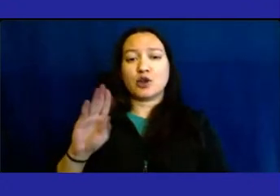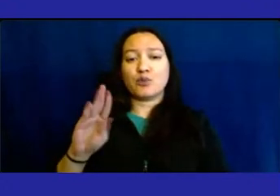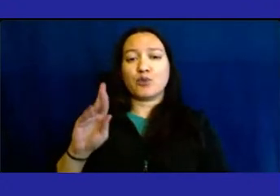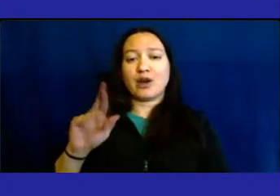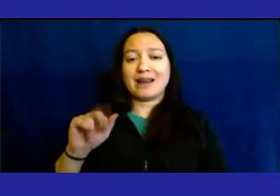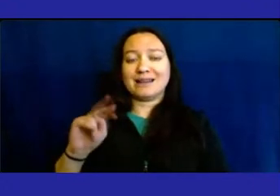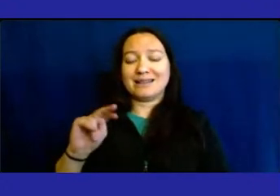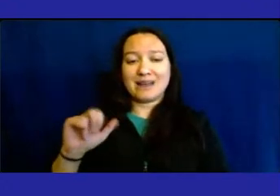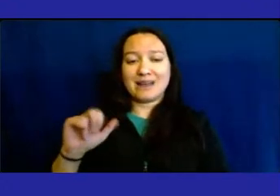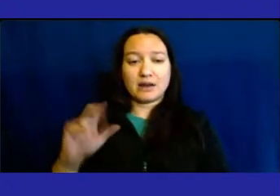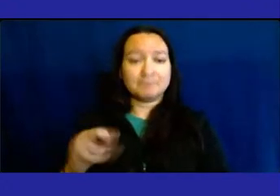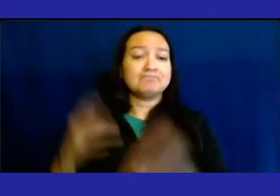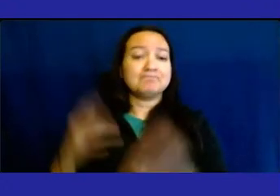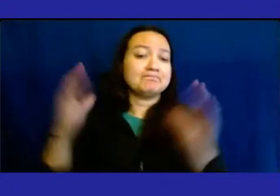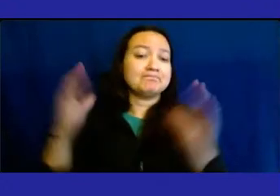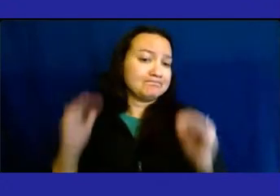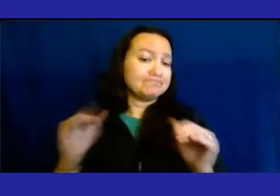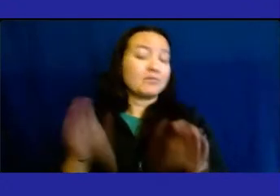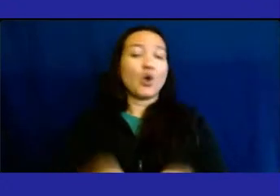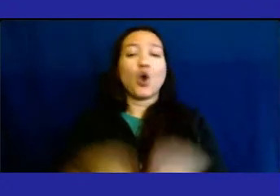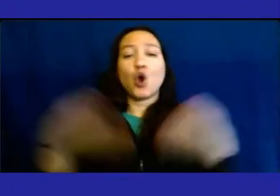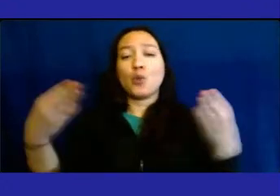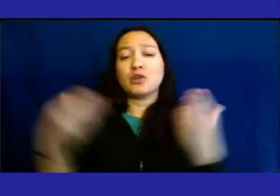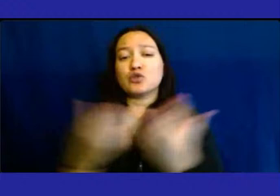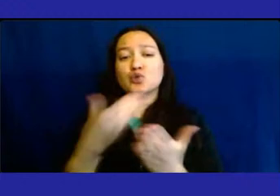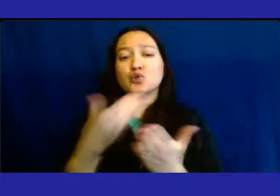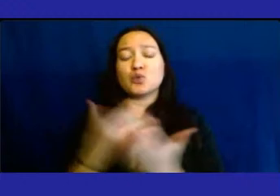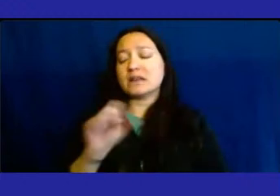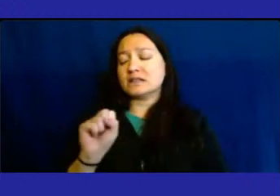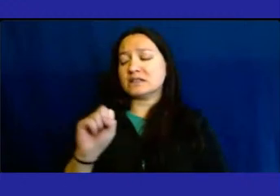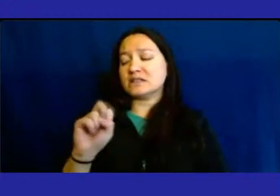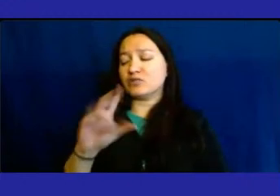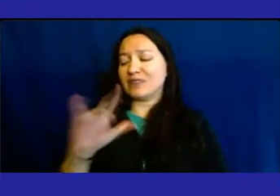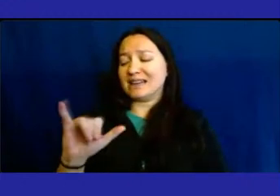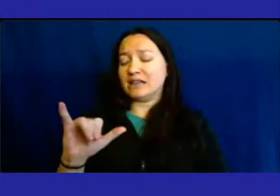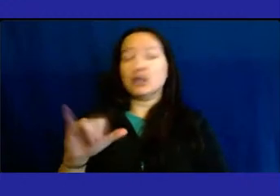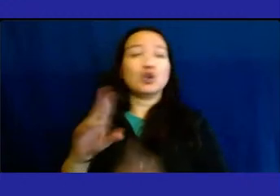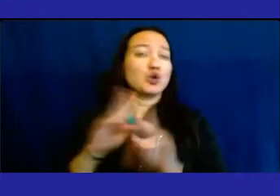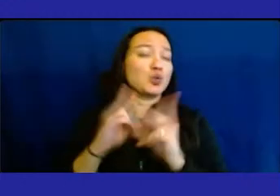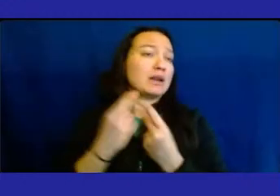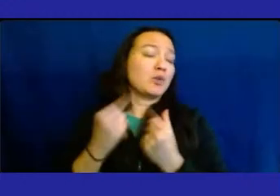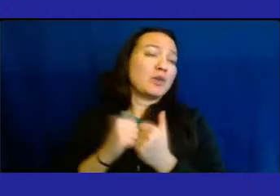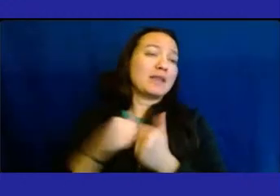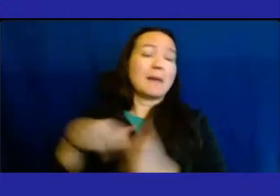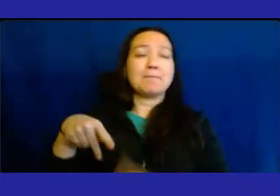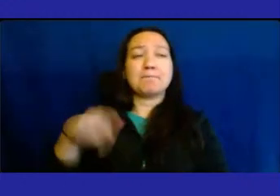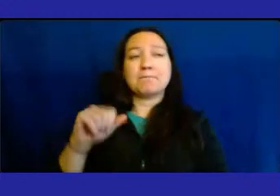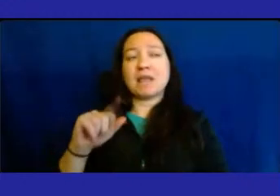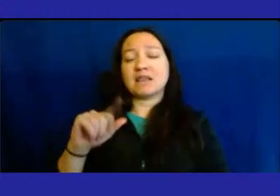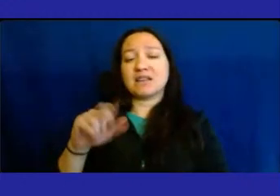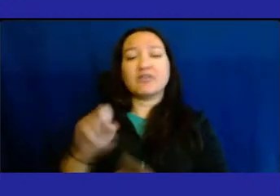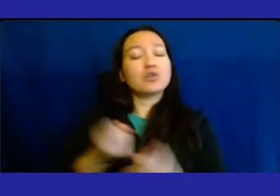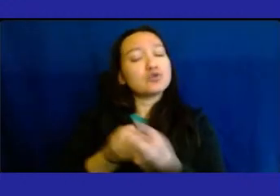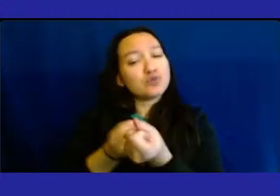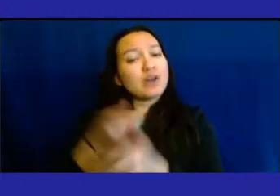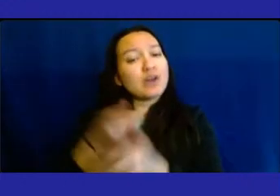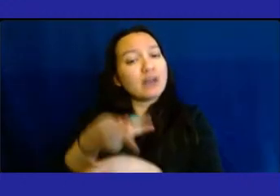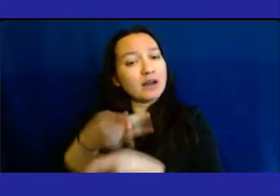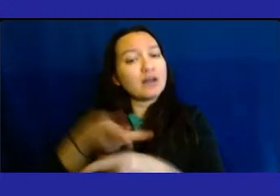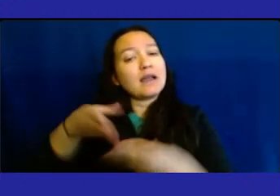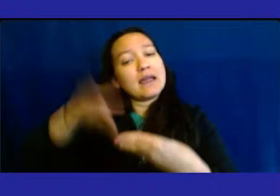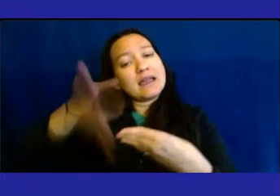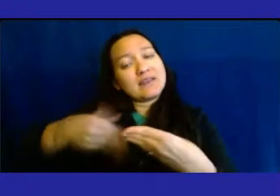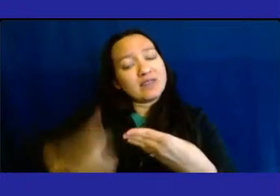Now, also, opening of the serenity unit of our palliative care unit to offer supportive care to end-of-life